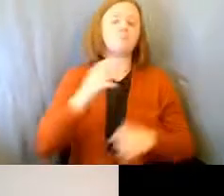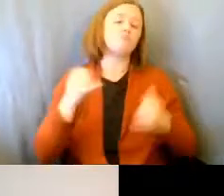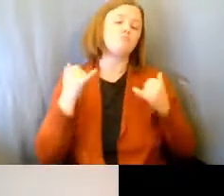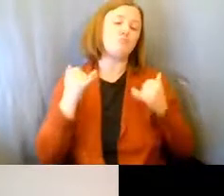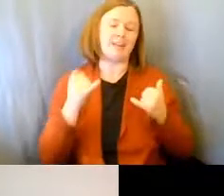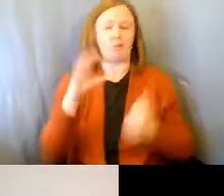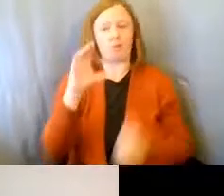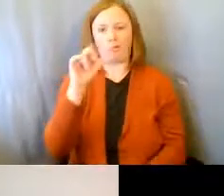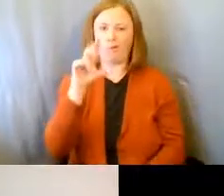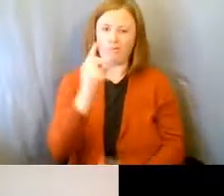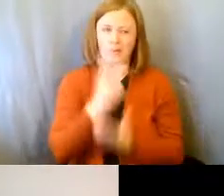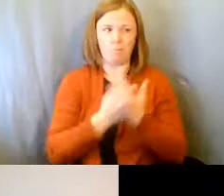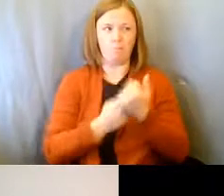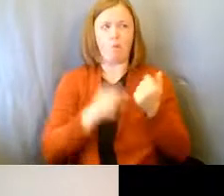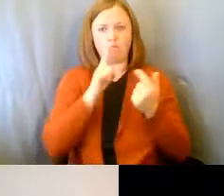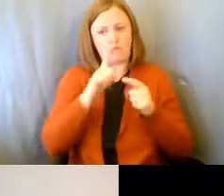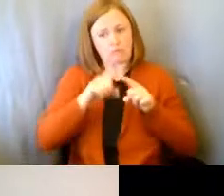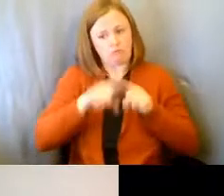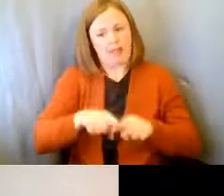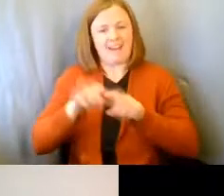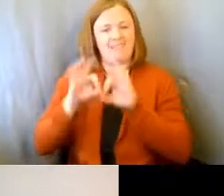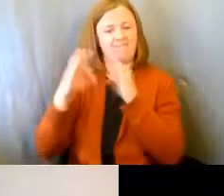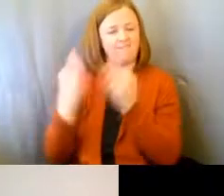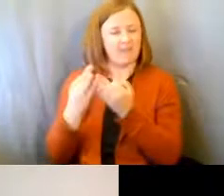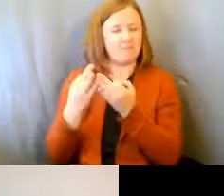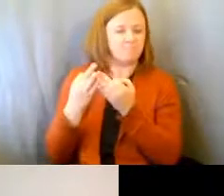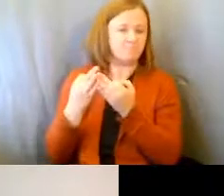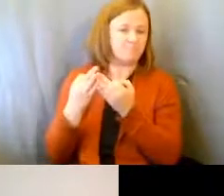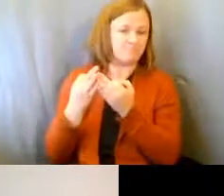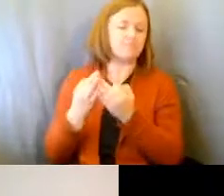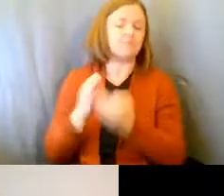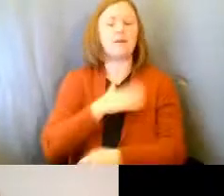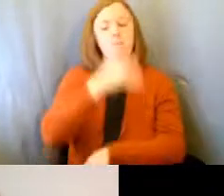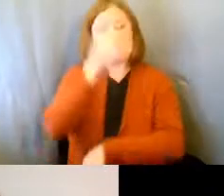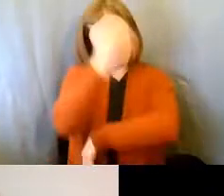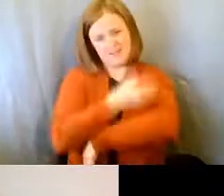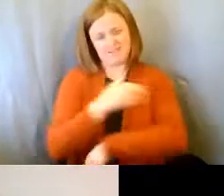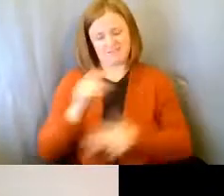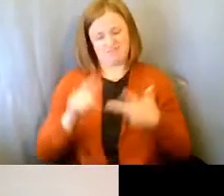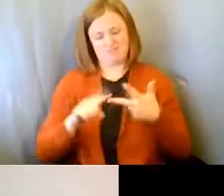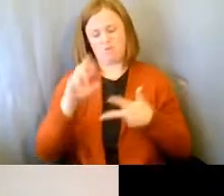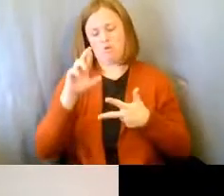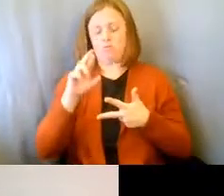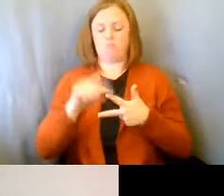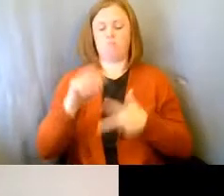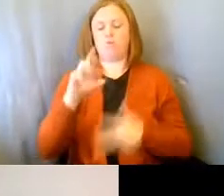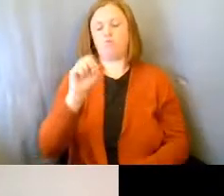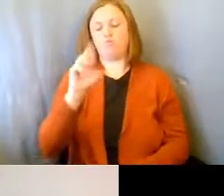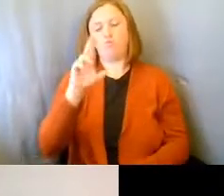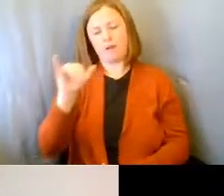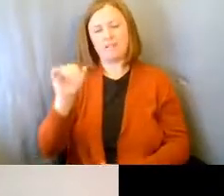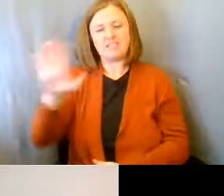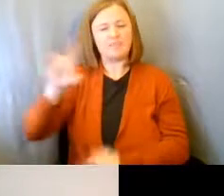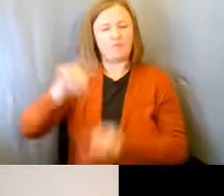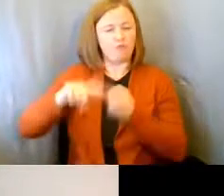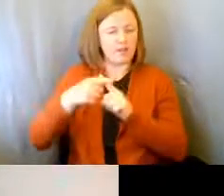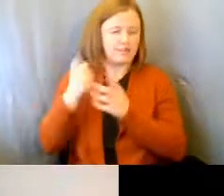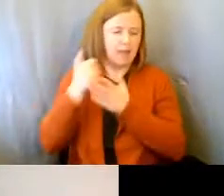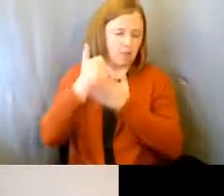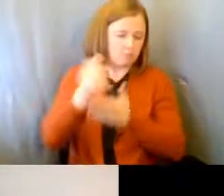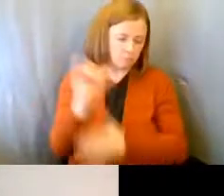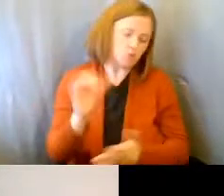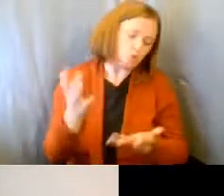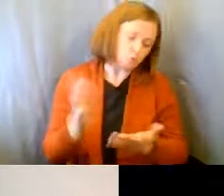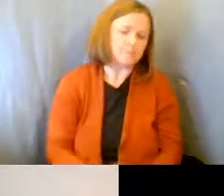with COVID, they're both kind of relying on family. And my son, Rory, a little bit with his friends. So,